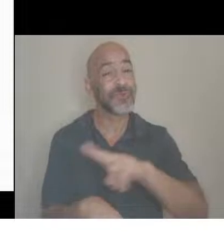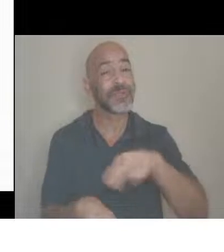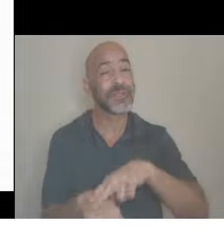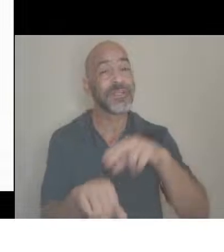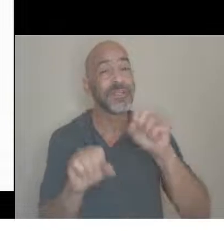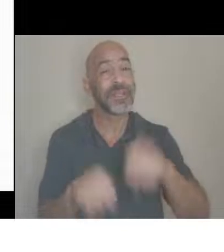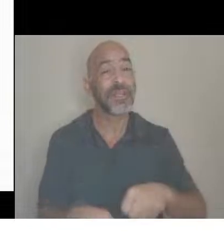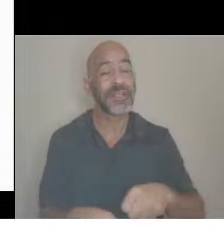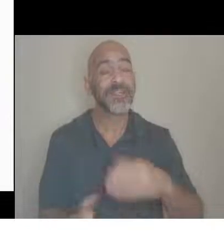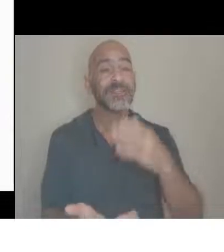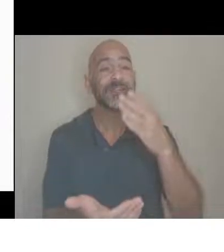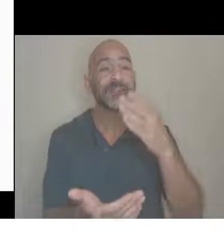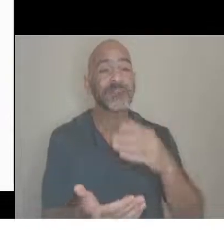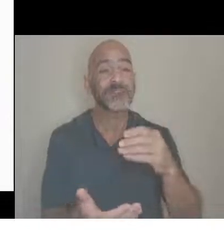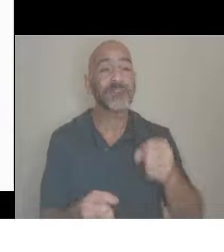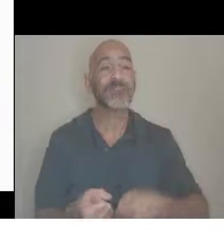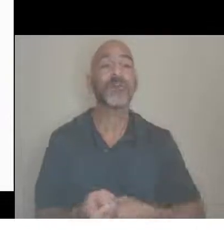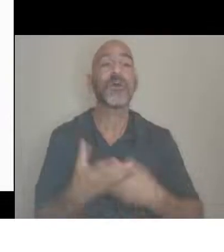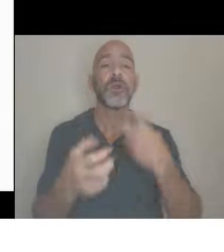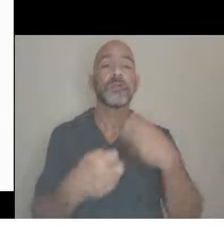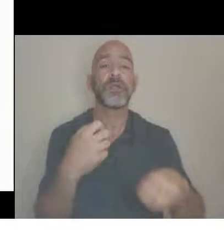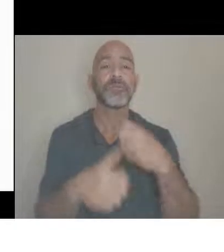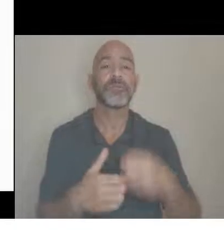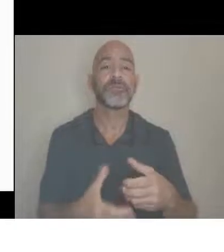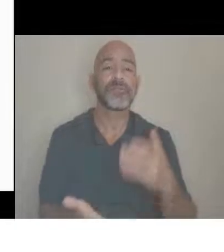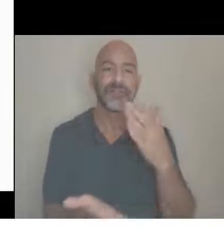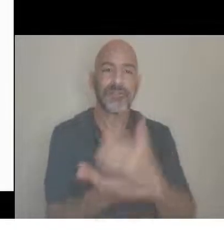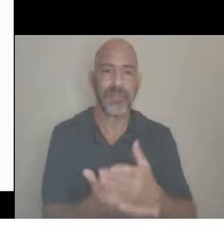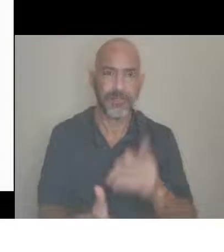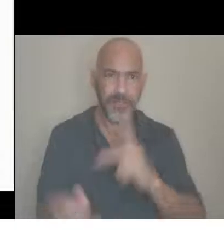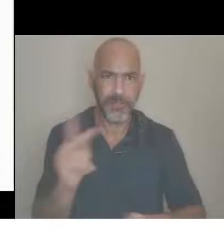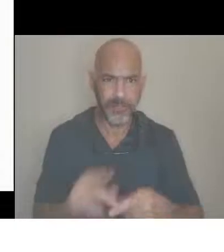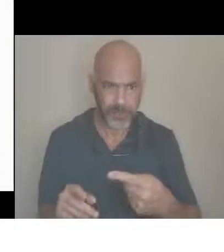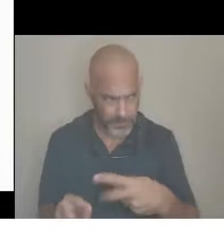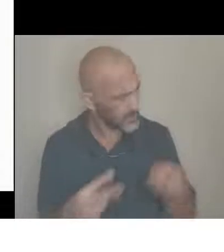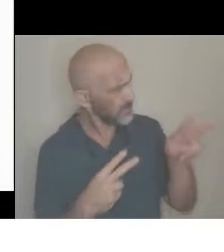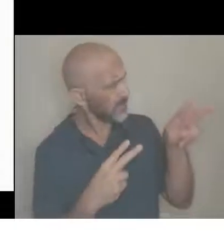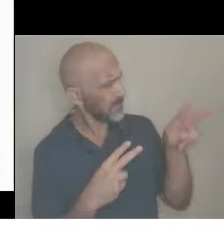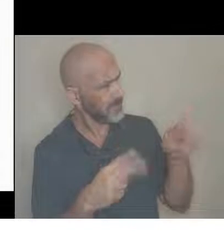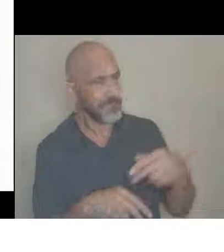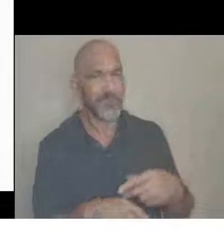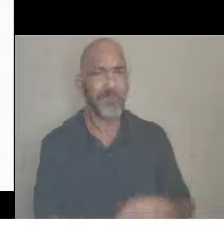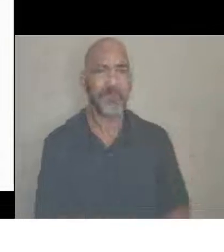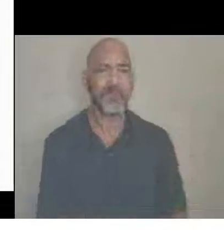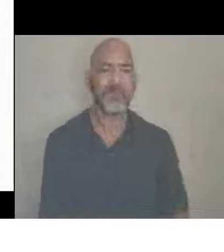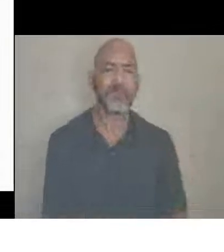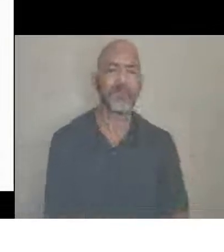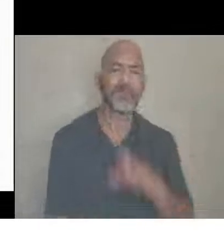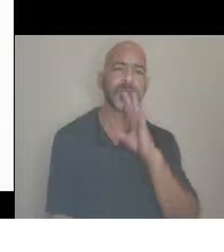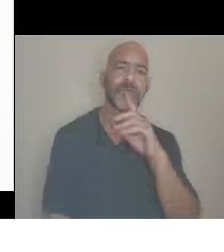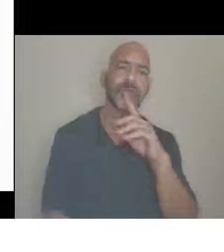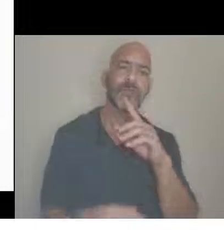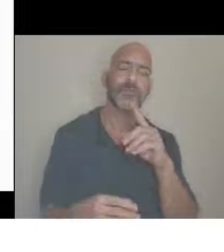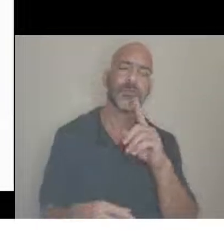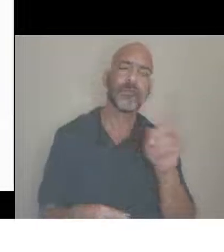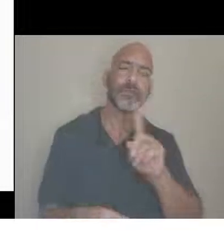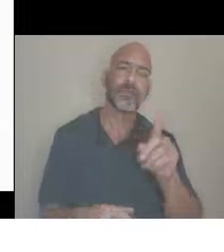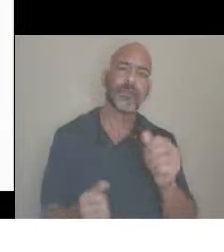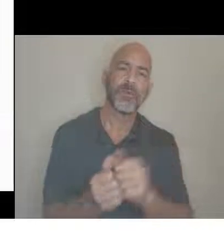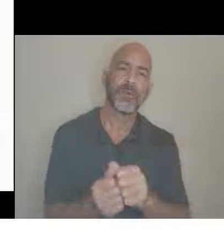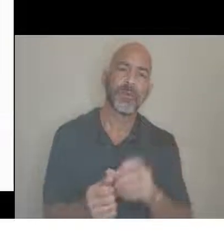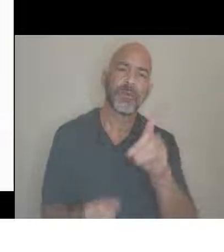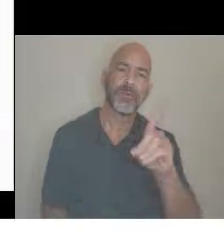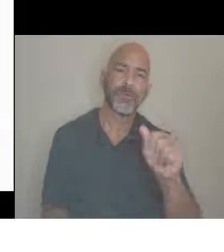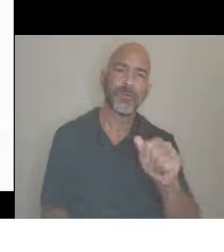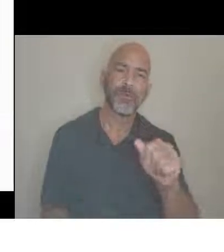people in their tracks a little bit. A lot of these can be words where if you're talking to someone with a disability and they